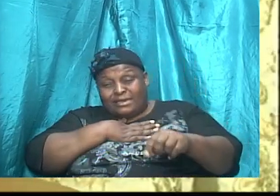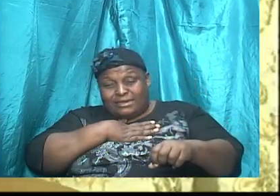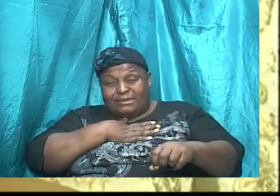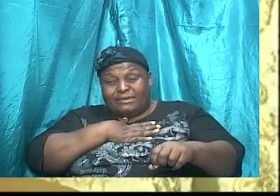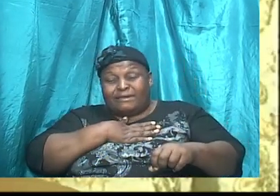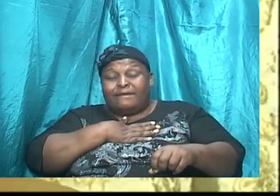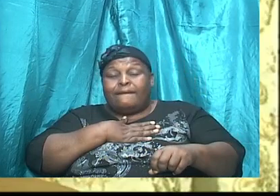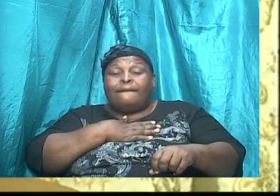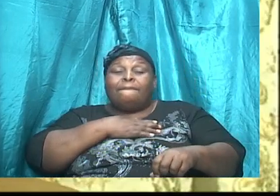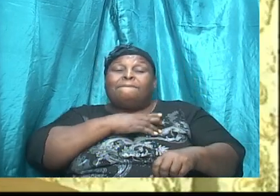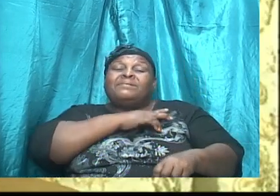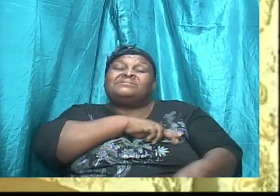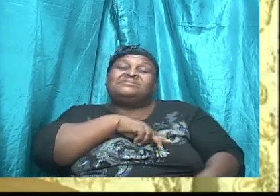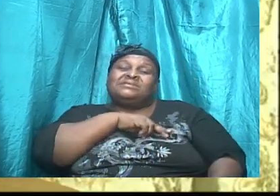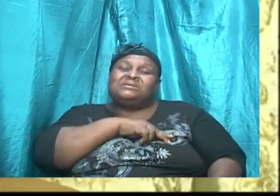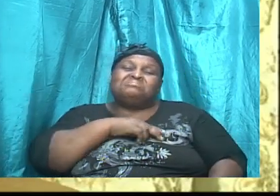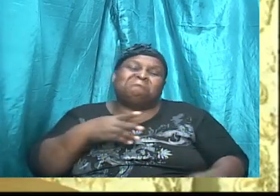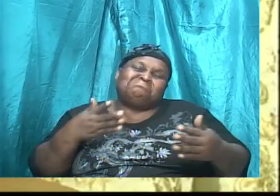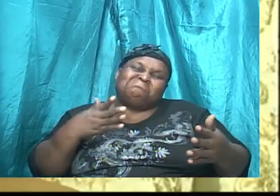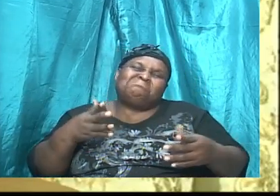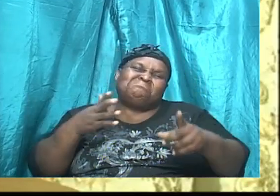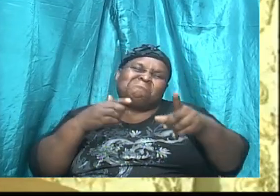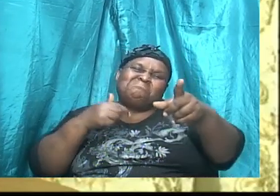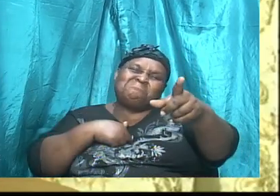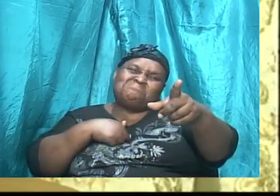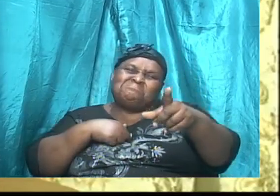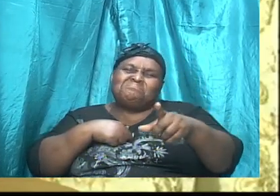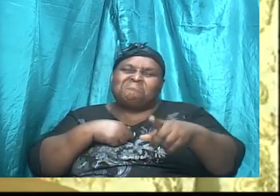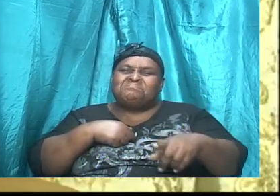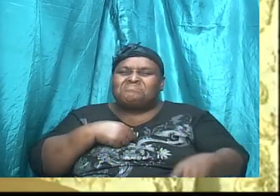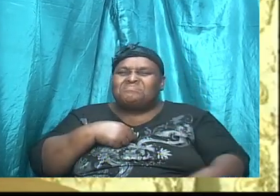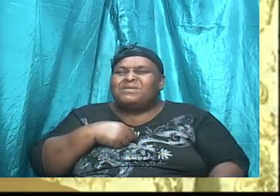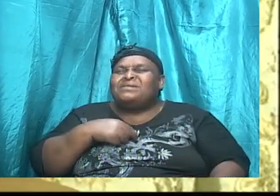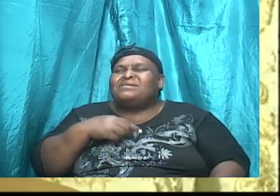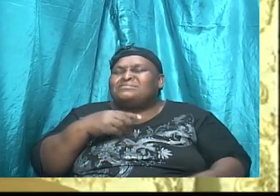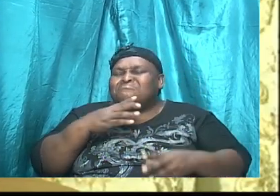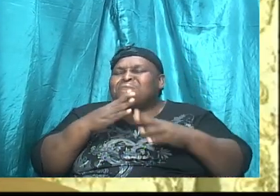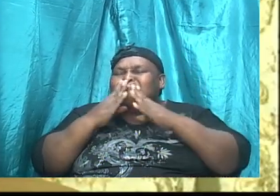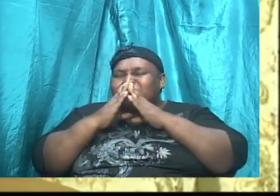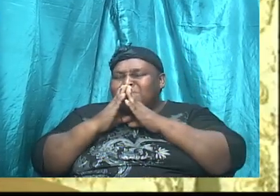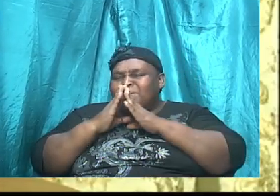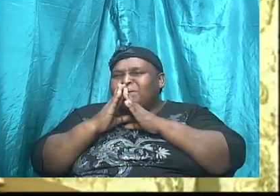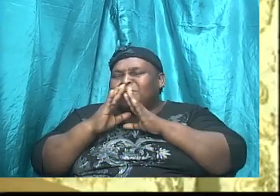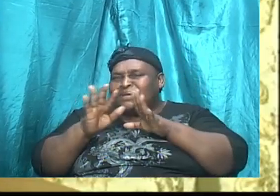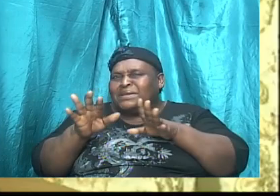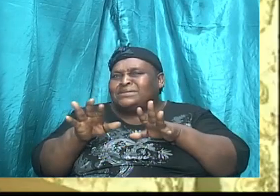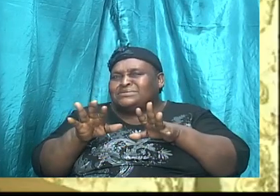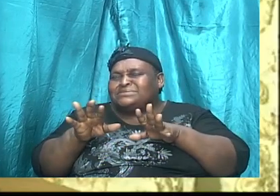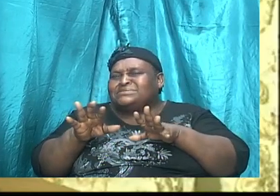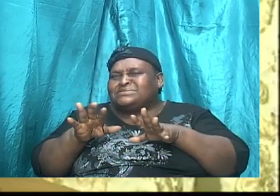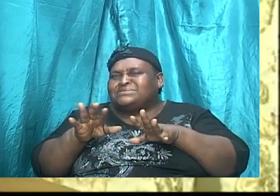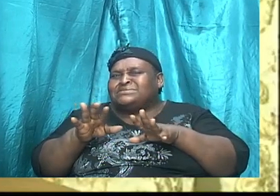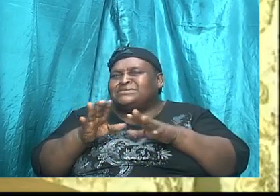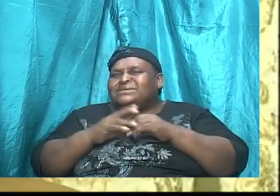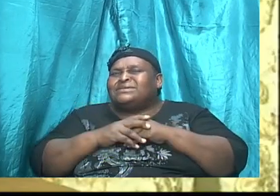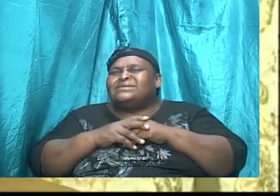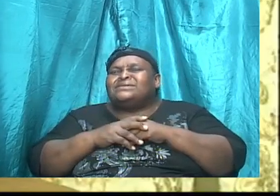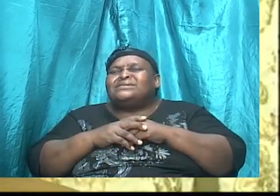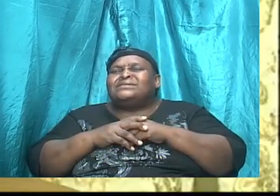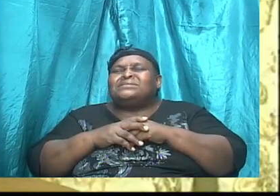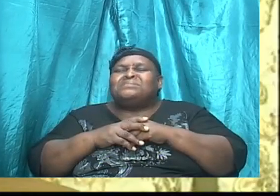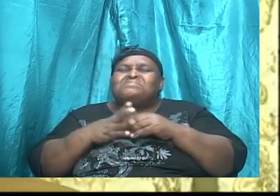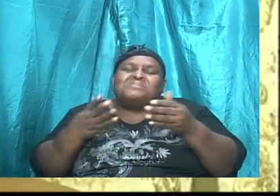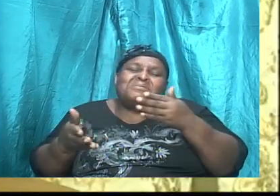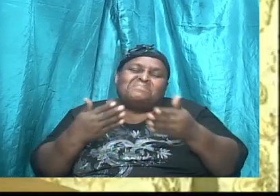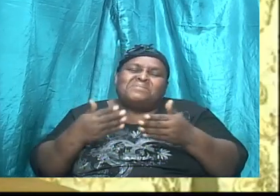probably quiet. Some people say I'm quiet. I'm not sure how quiet I am. But some people say I'm quiet. So I'm probably